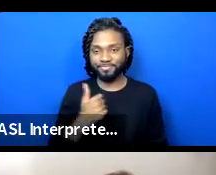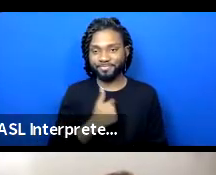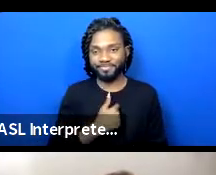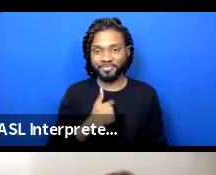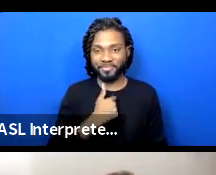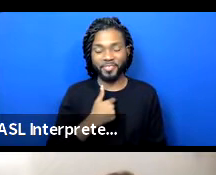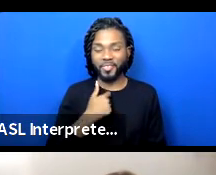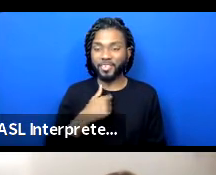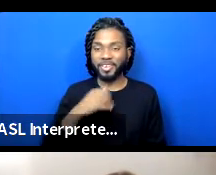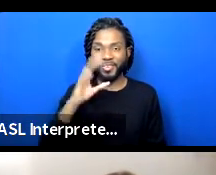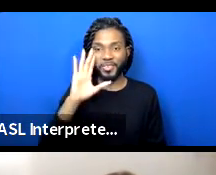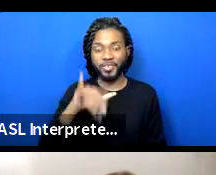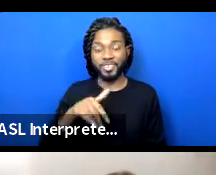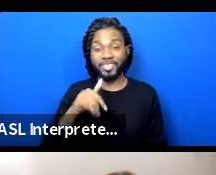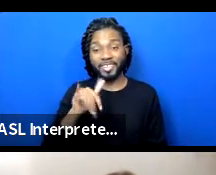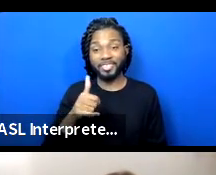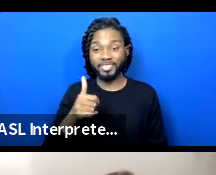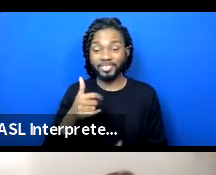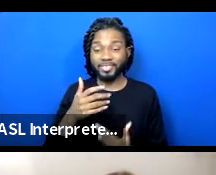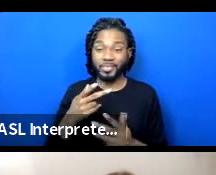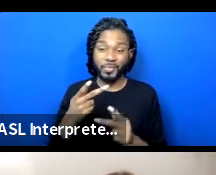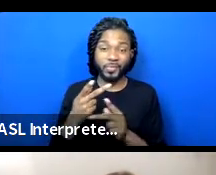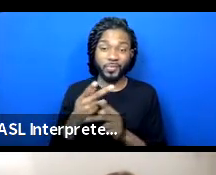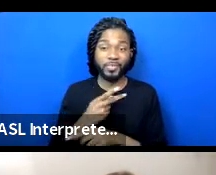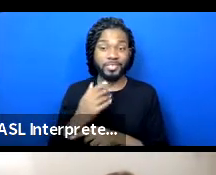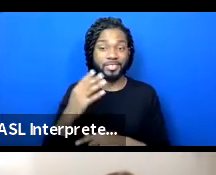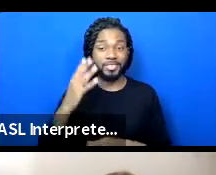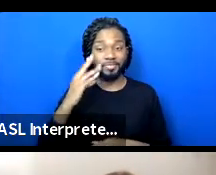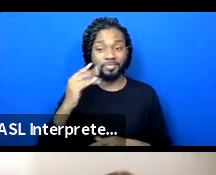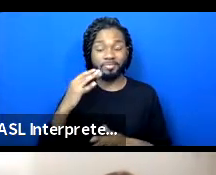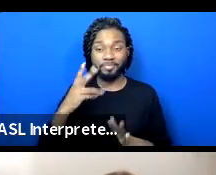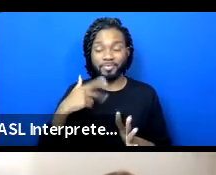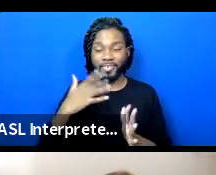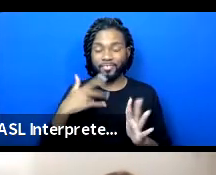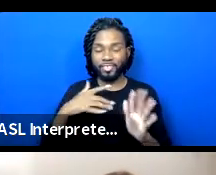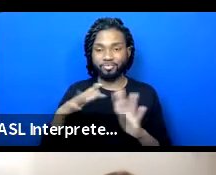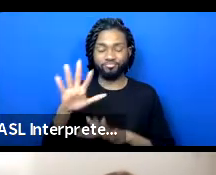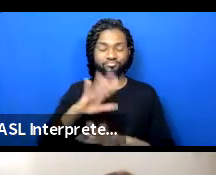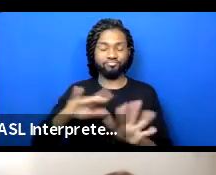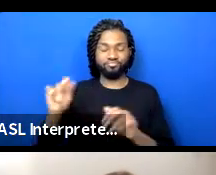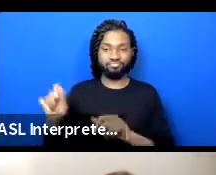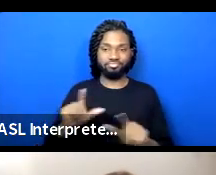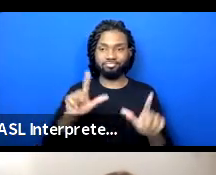most, the worst little experience to just get sucked back virtually.